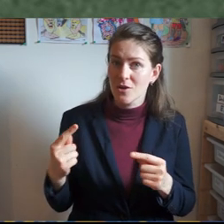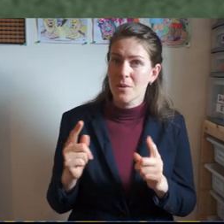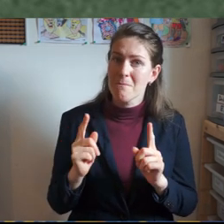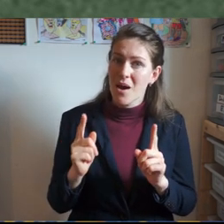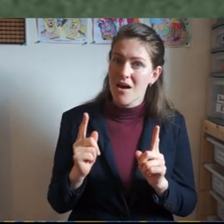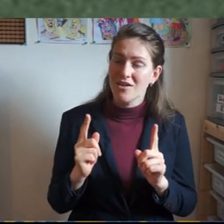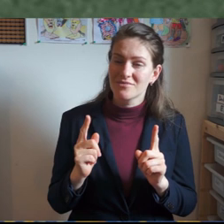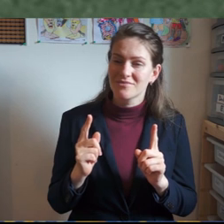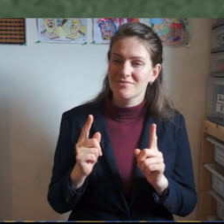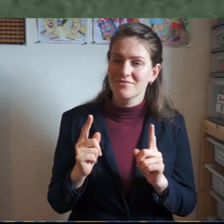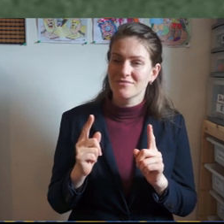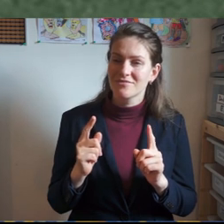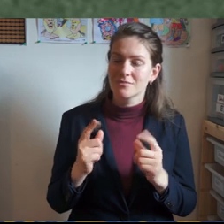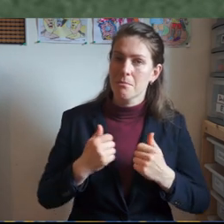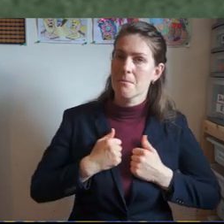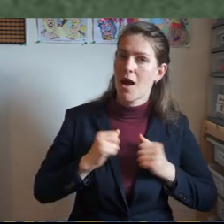his way.